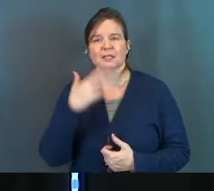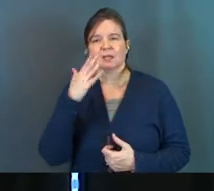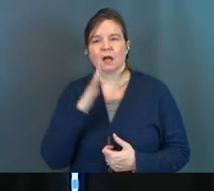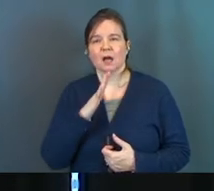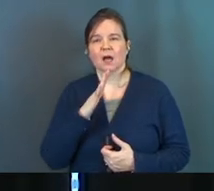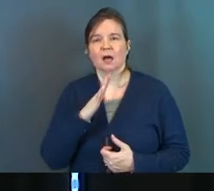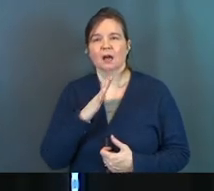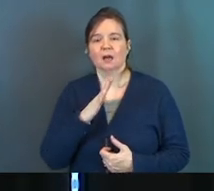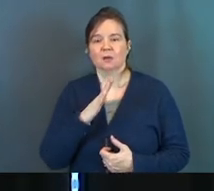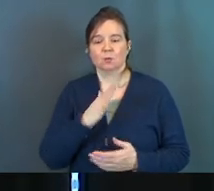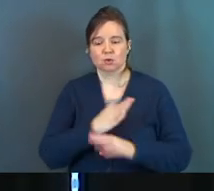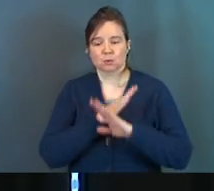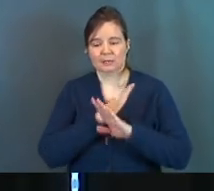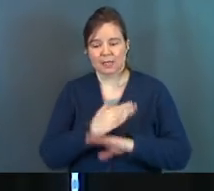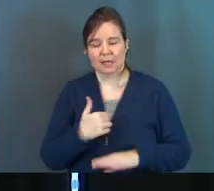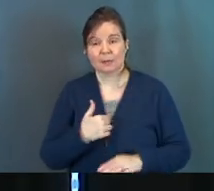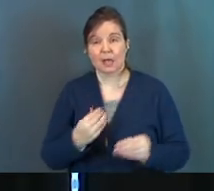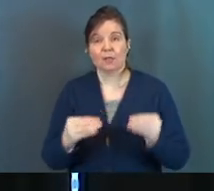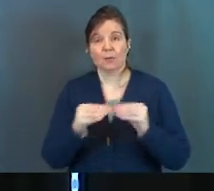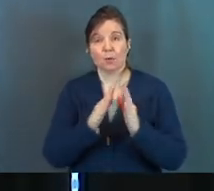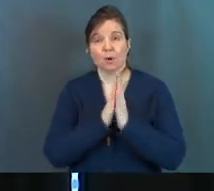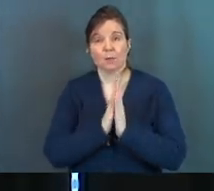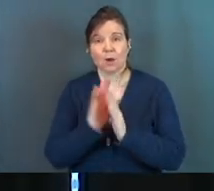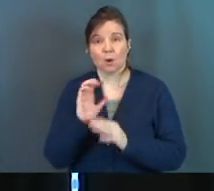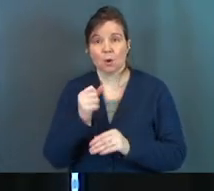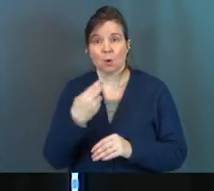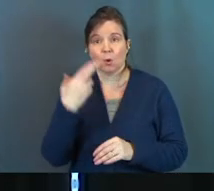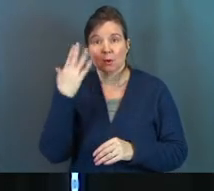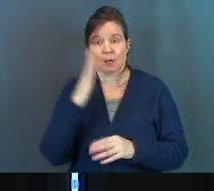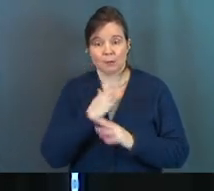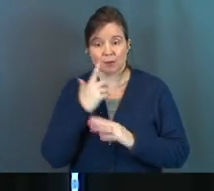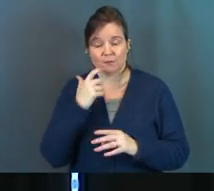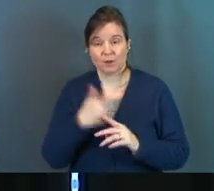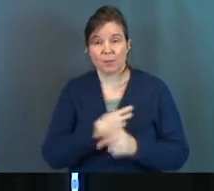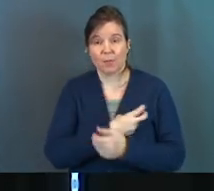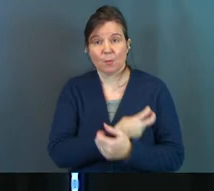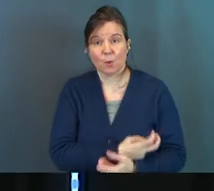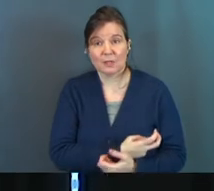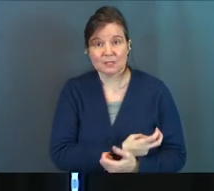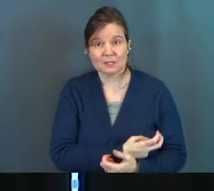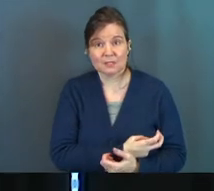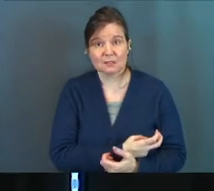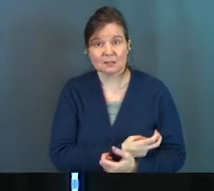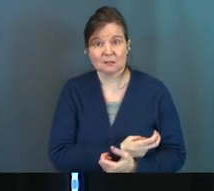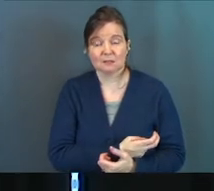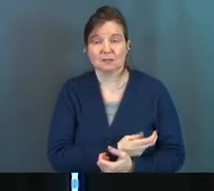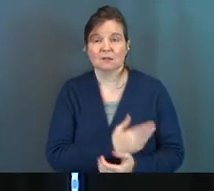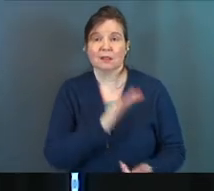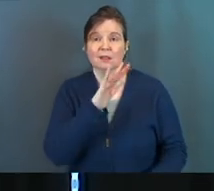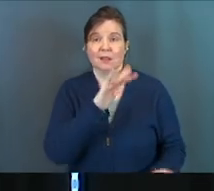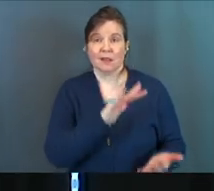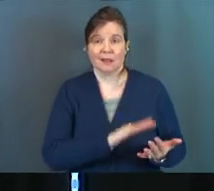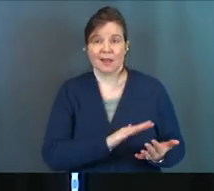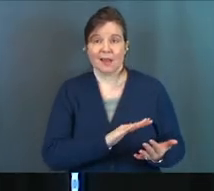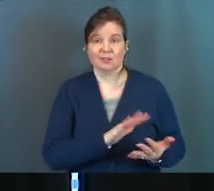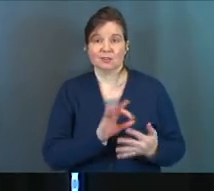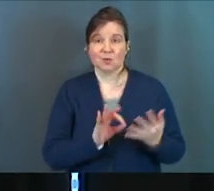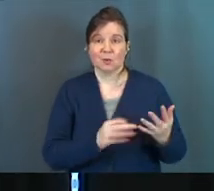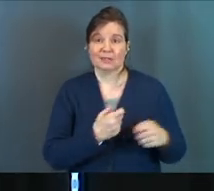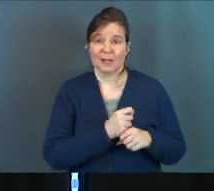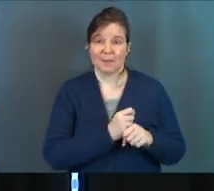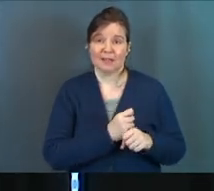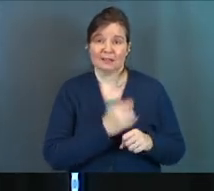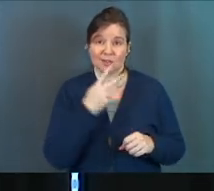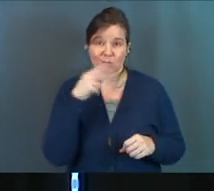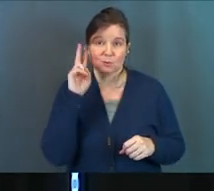God, would you protect me? And the more I pray, God, would you protect me from the poison, the fewer stupid choices I seem to